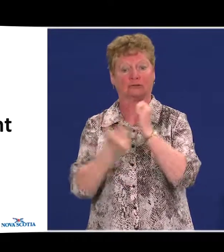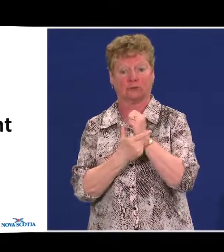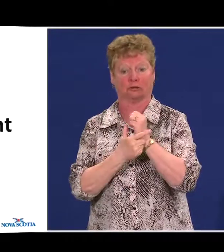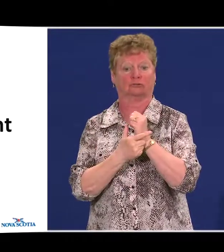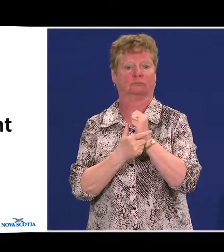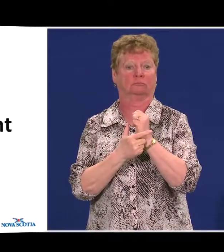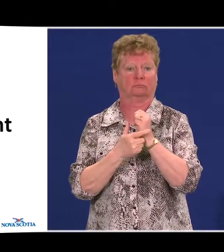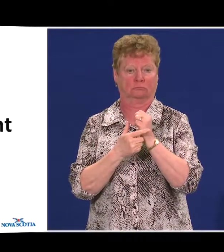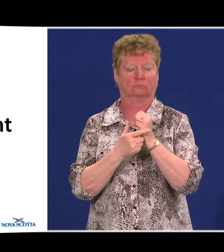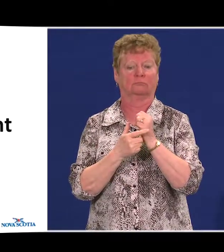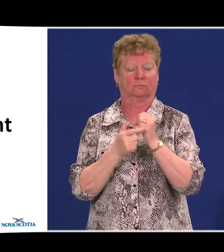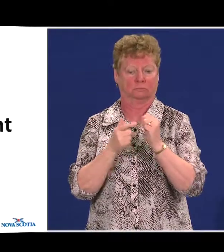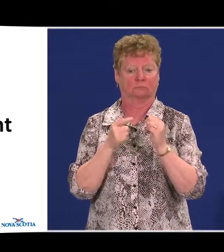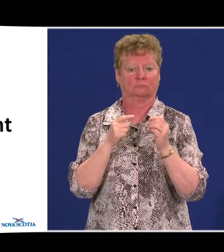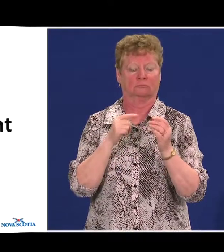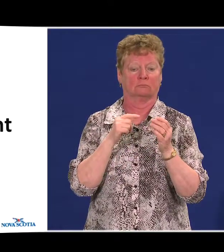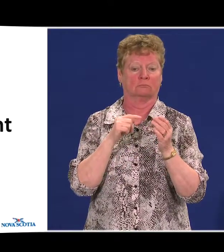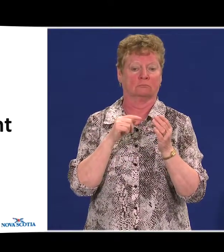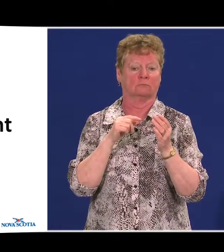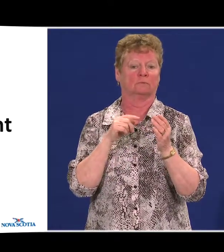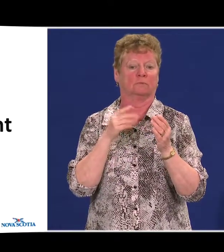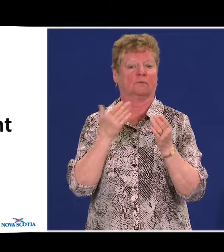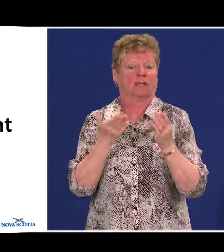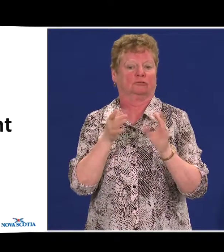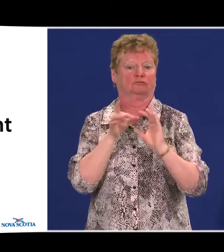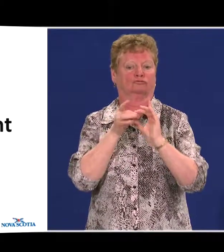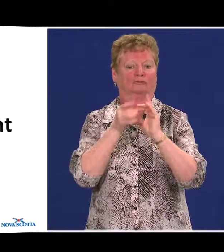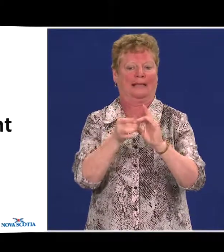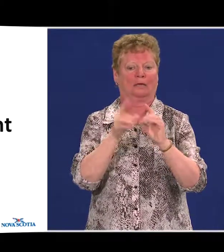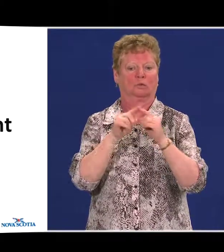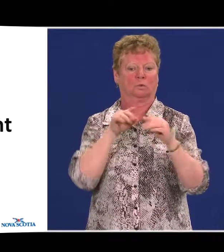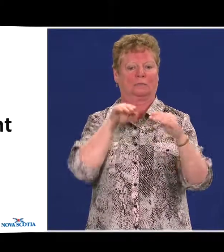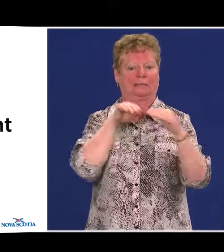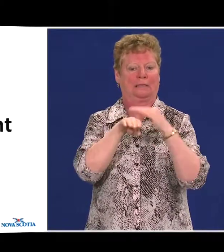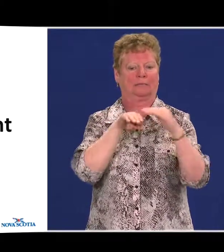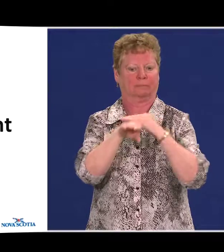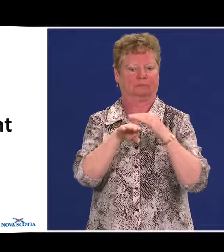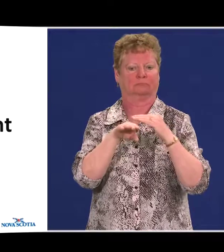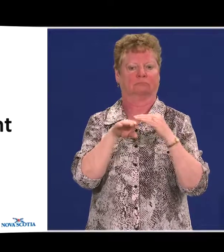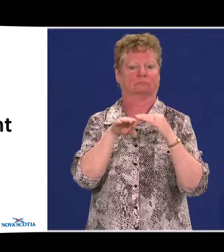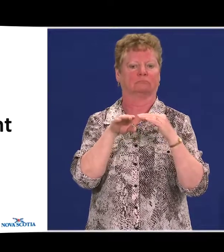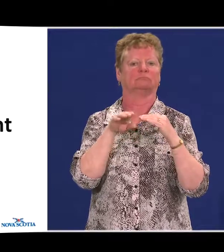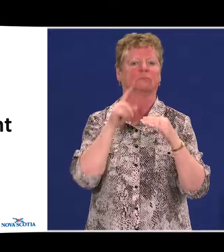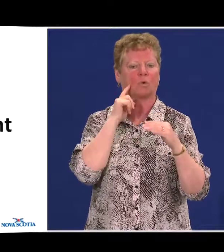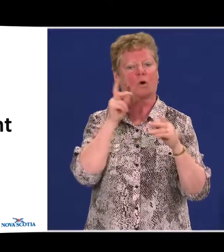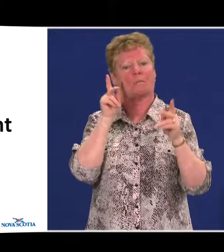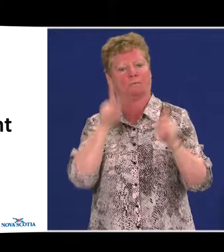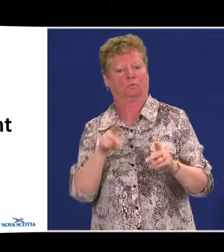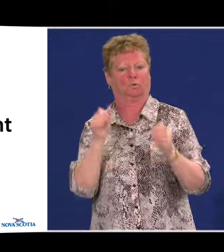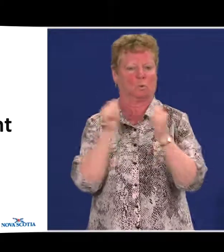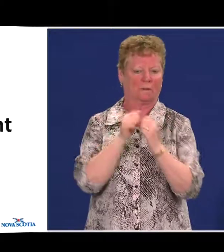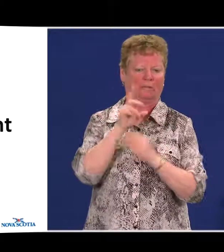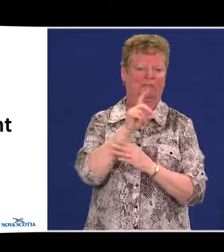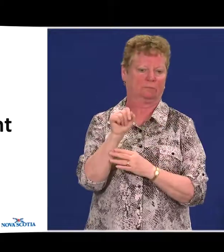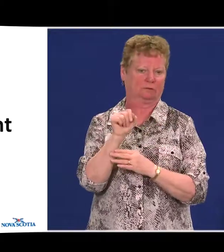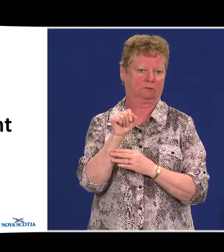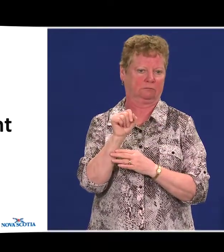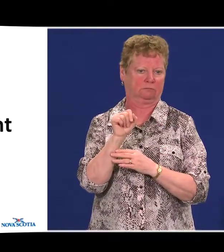that may be related to accessibility or persons with disabilities.